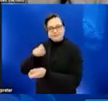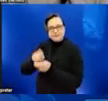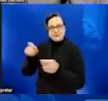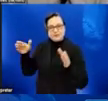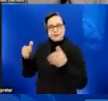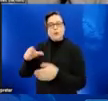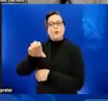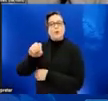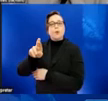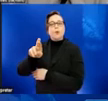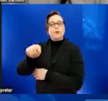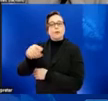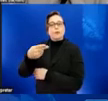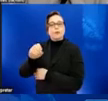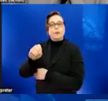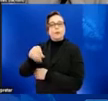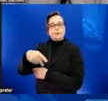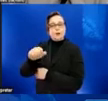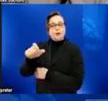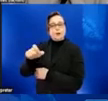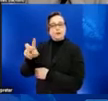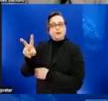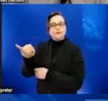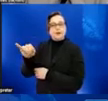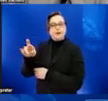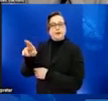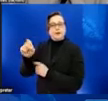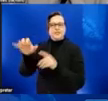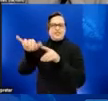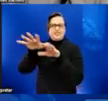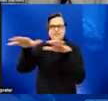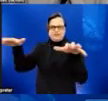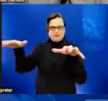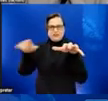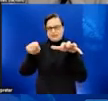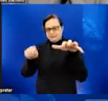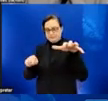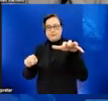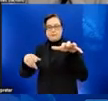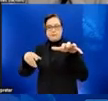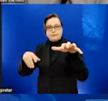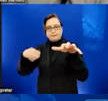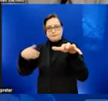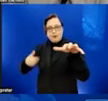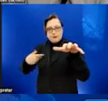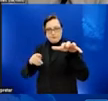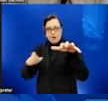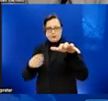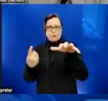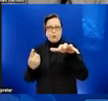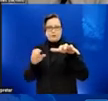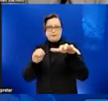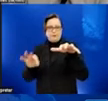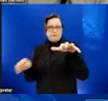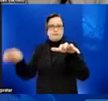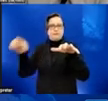is the family of viruses that monkeypox virus is in. We know from studying these, that the virus can survive on other objects